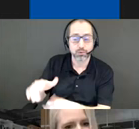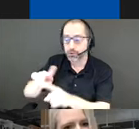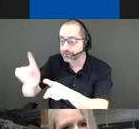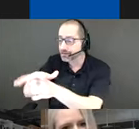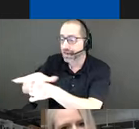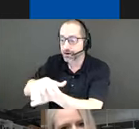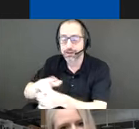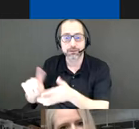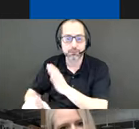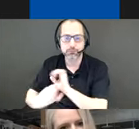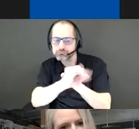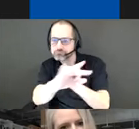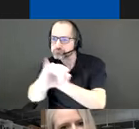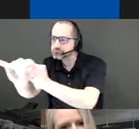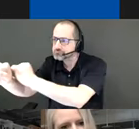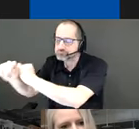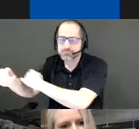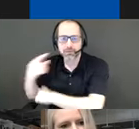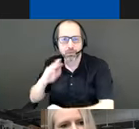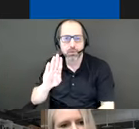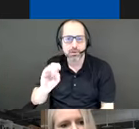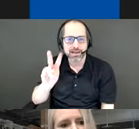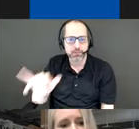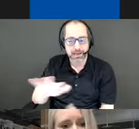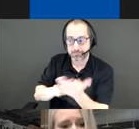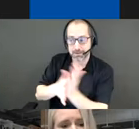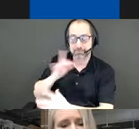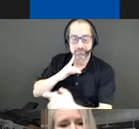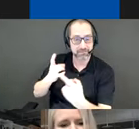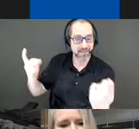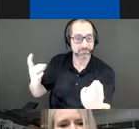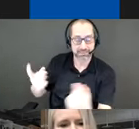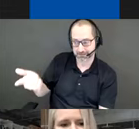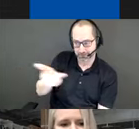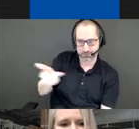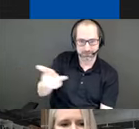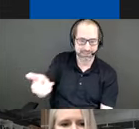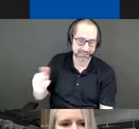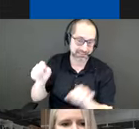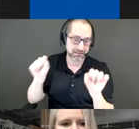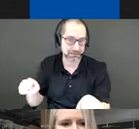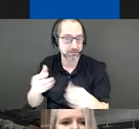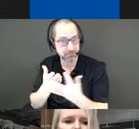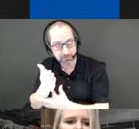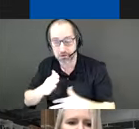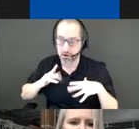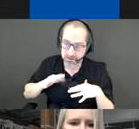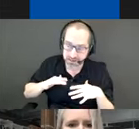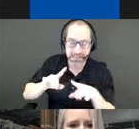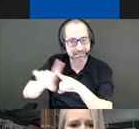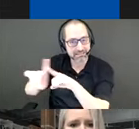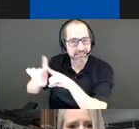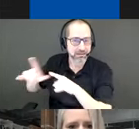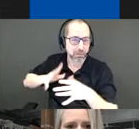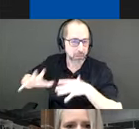take on various festive costumes during special events, or throughout the holiday seasons. We also know that the